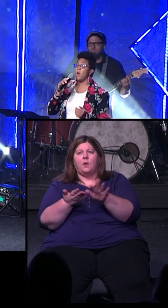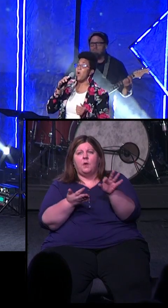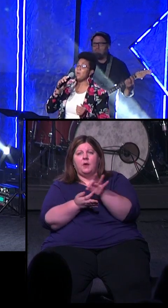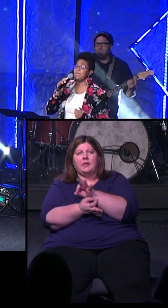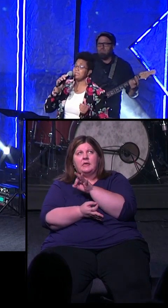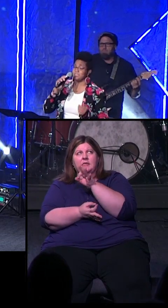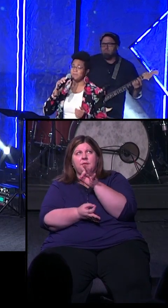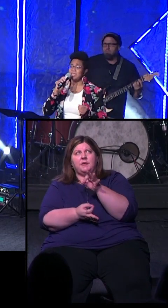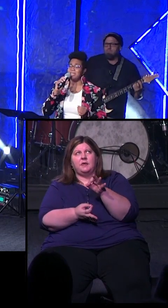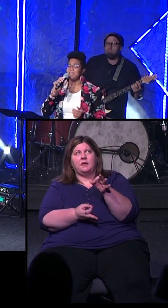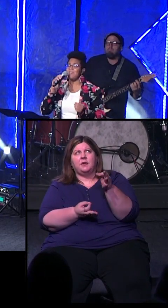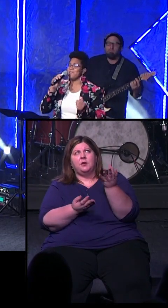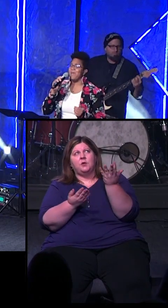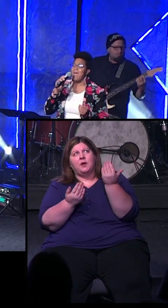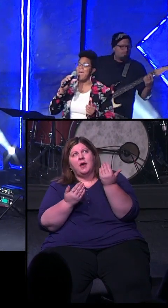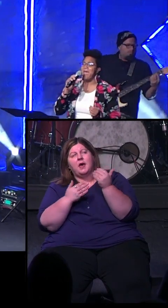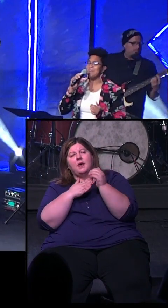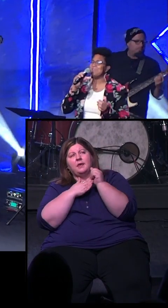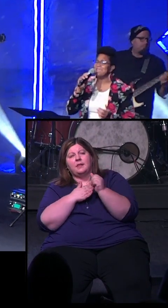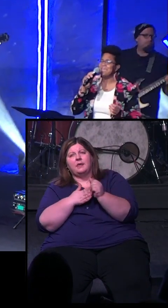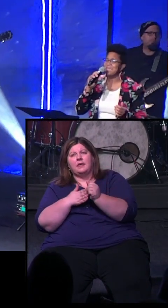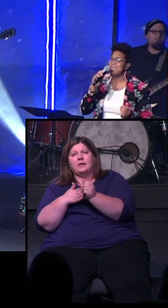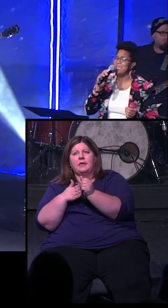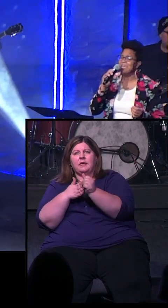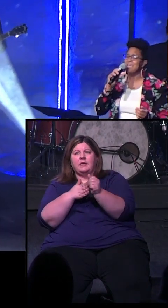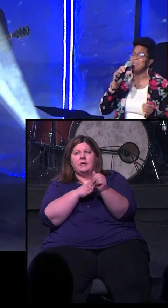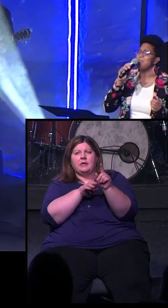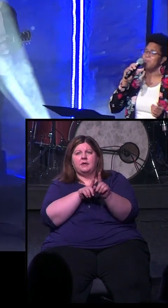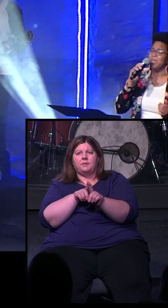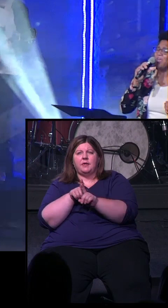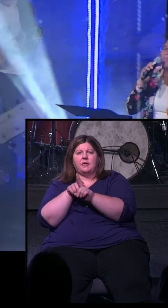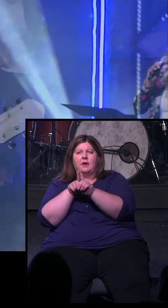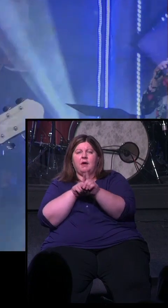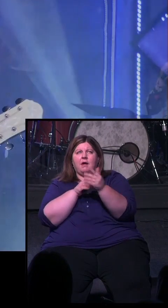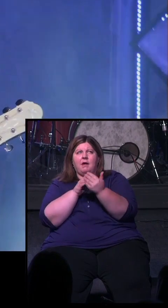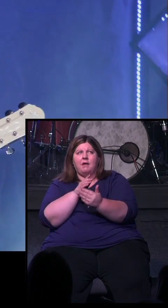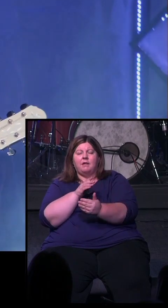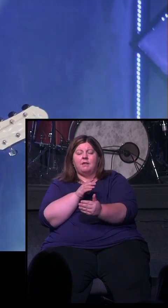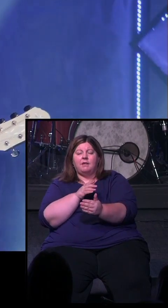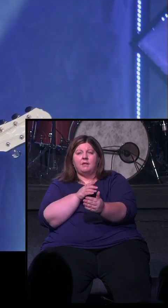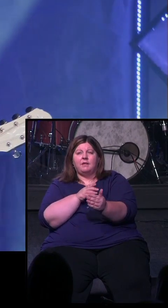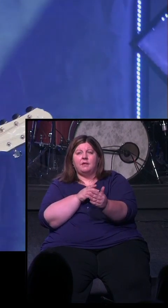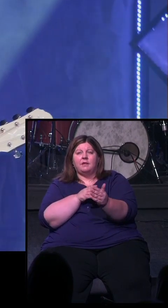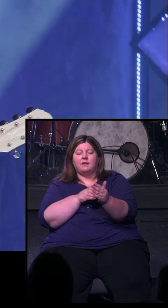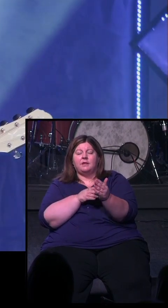Holy Spirit, lead me on,